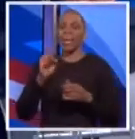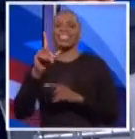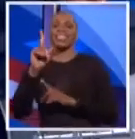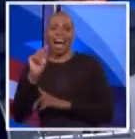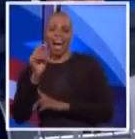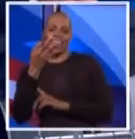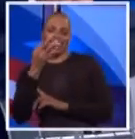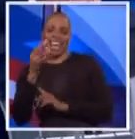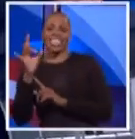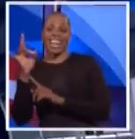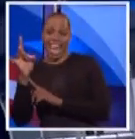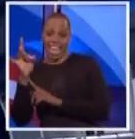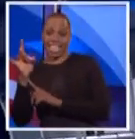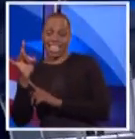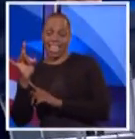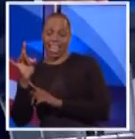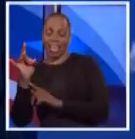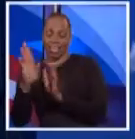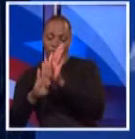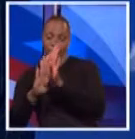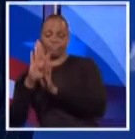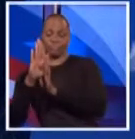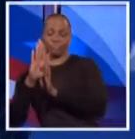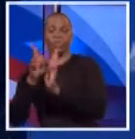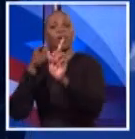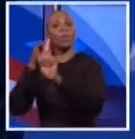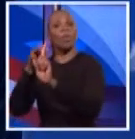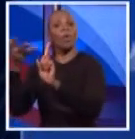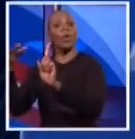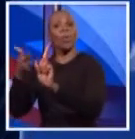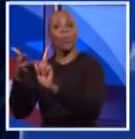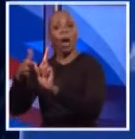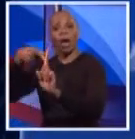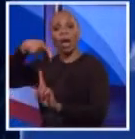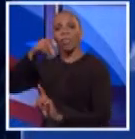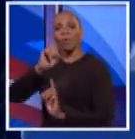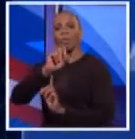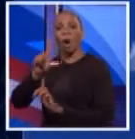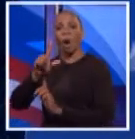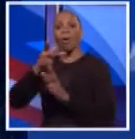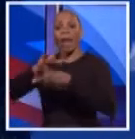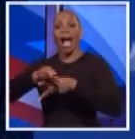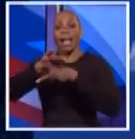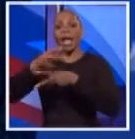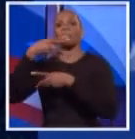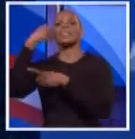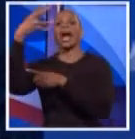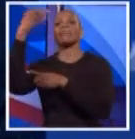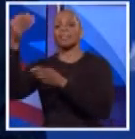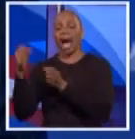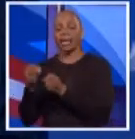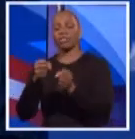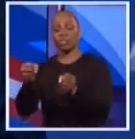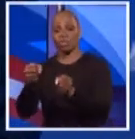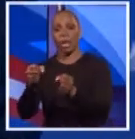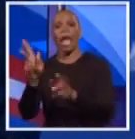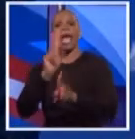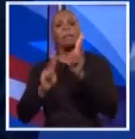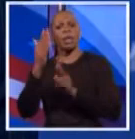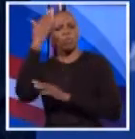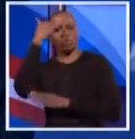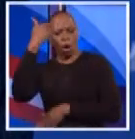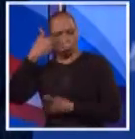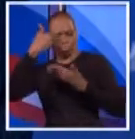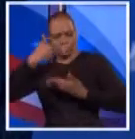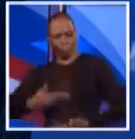and 18 was the margin by which I was up. The point here is that the poll that I care about is in the street. When I'm in the street, people know I'm independent.